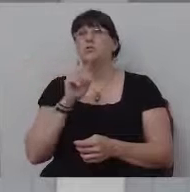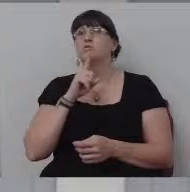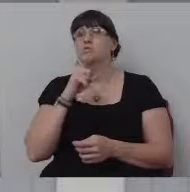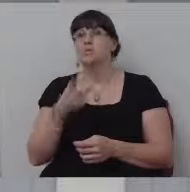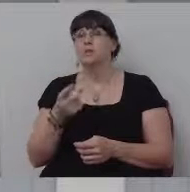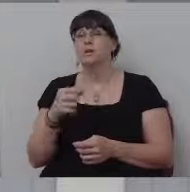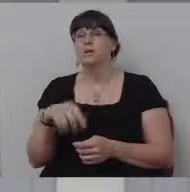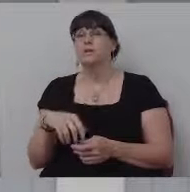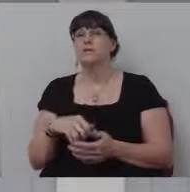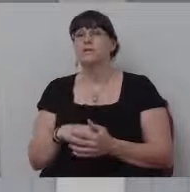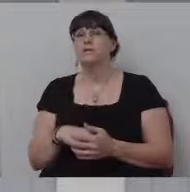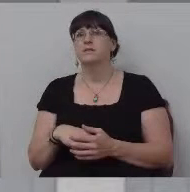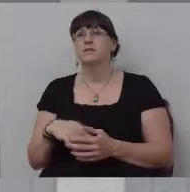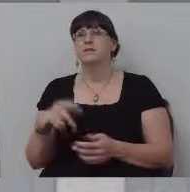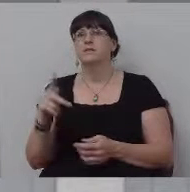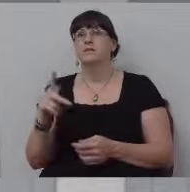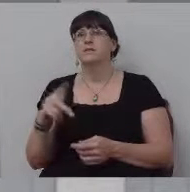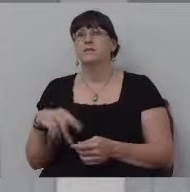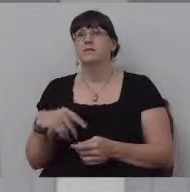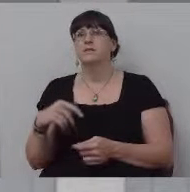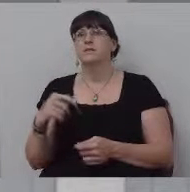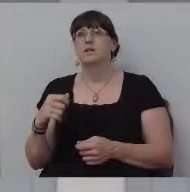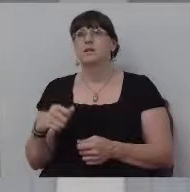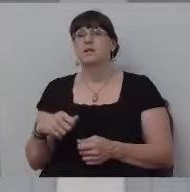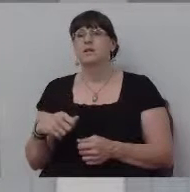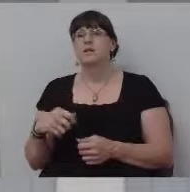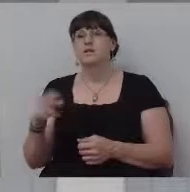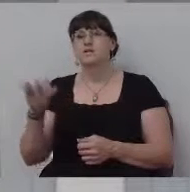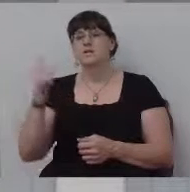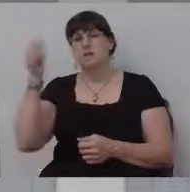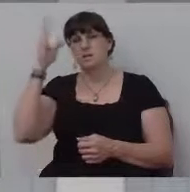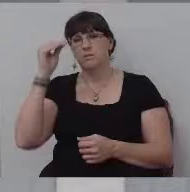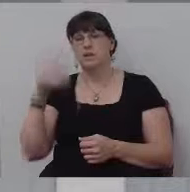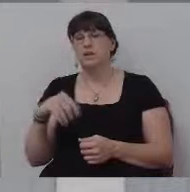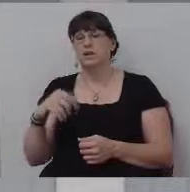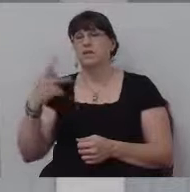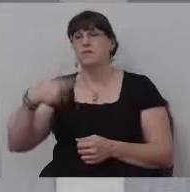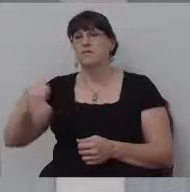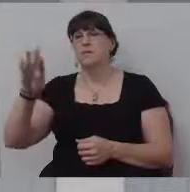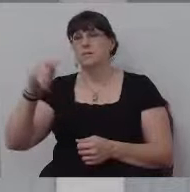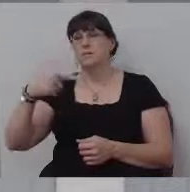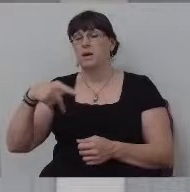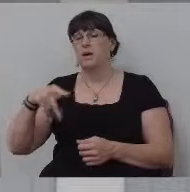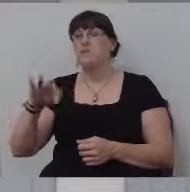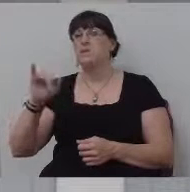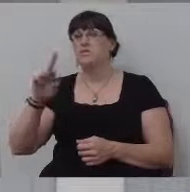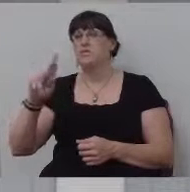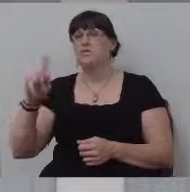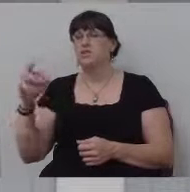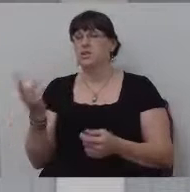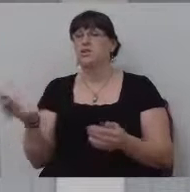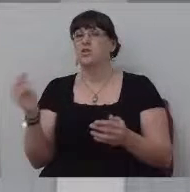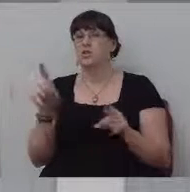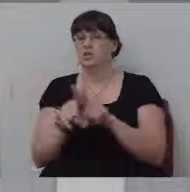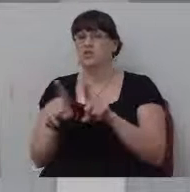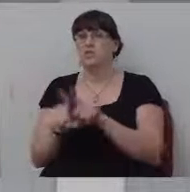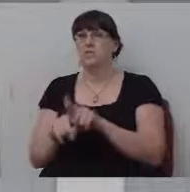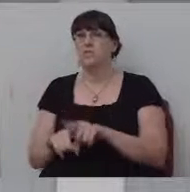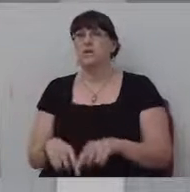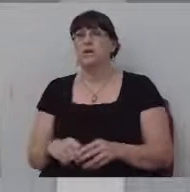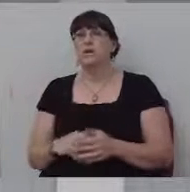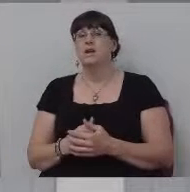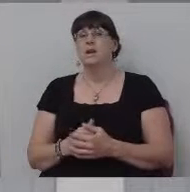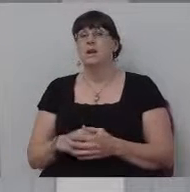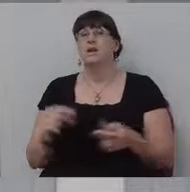Technically speaking, Phil and I wouldn't talk on the job. But, yeah, we would. But, I mean, we shouldn't, you know.